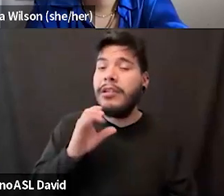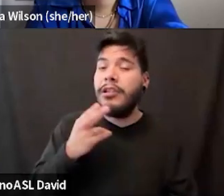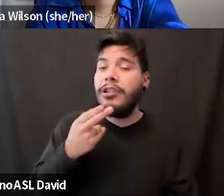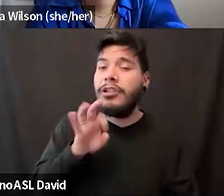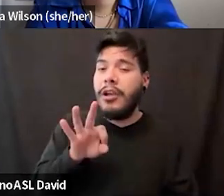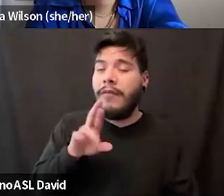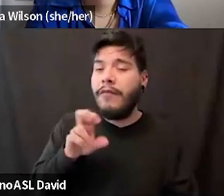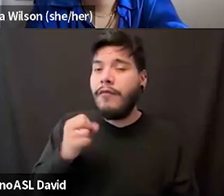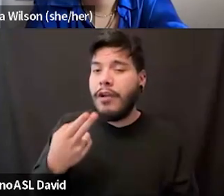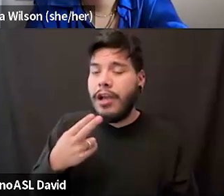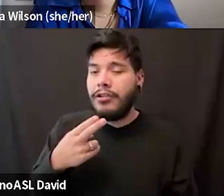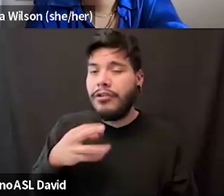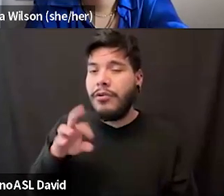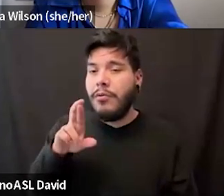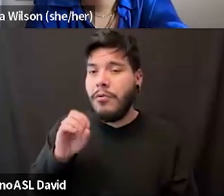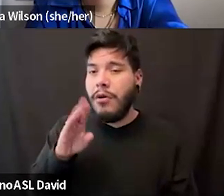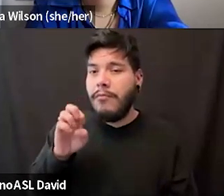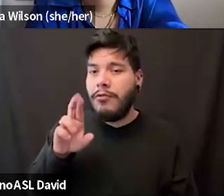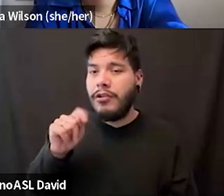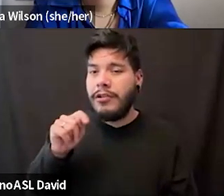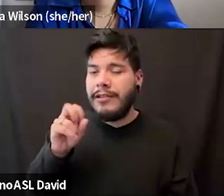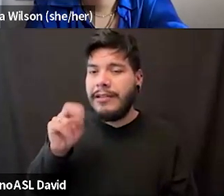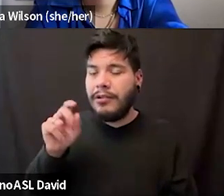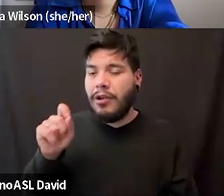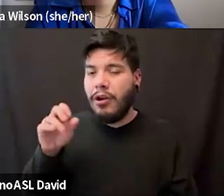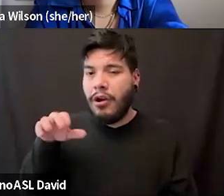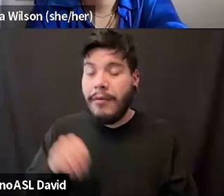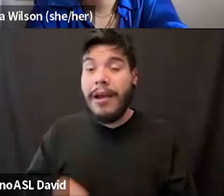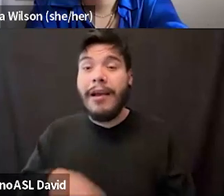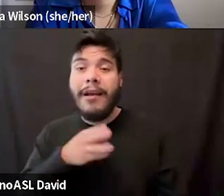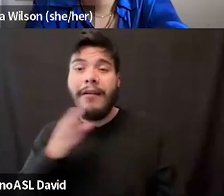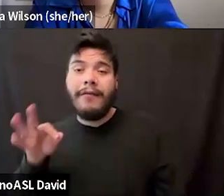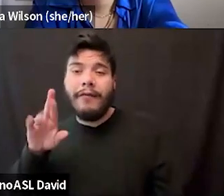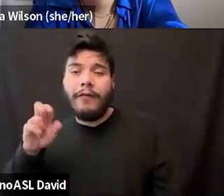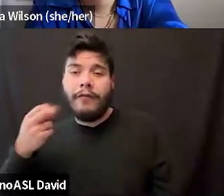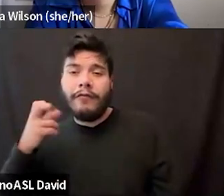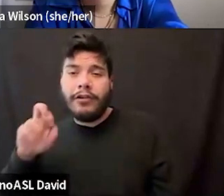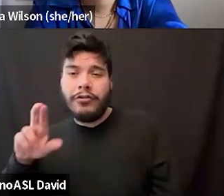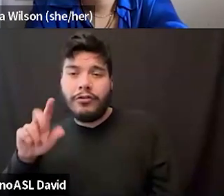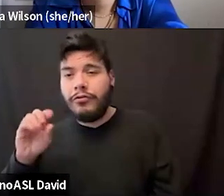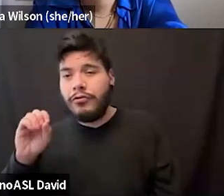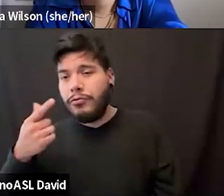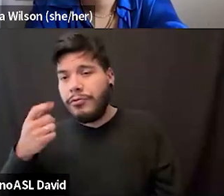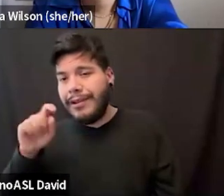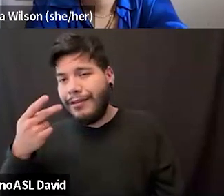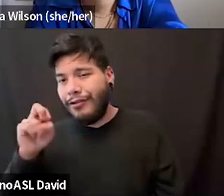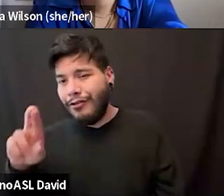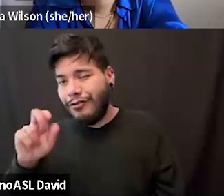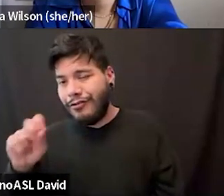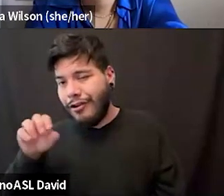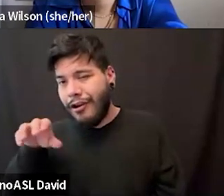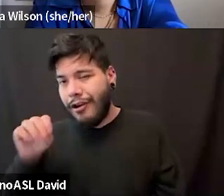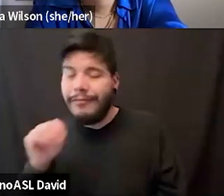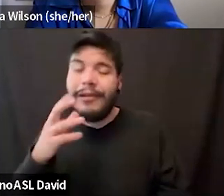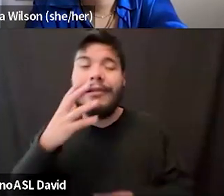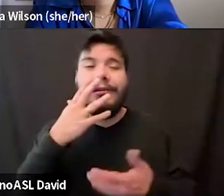cheffreshrobertson.com and freshertogether.com. And, um, I think all I want to say is thank you so